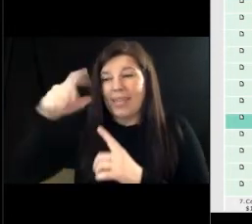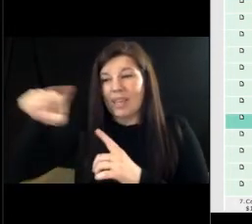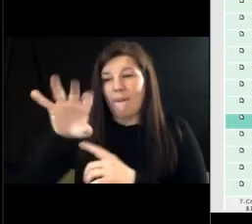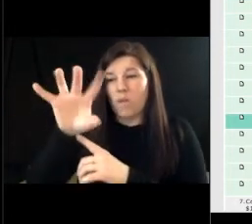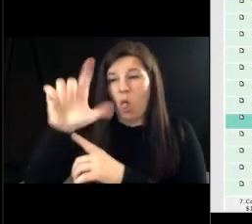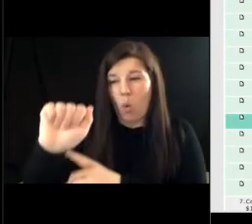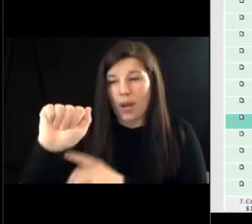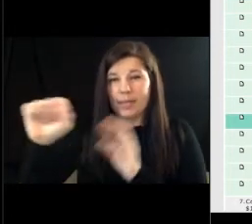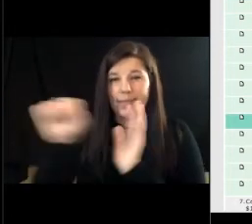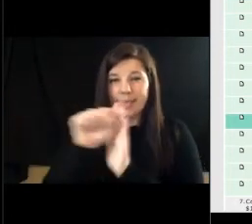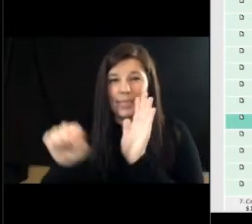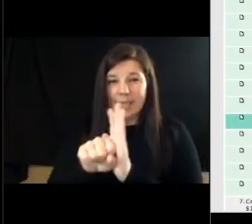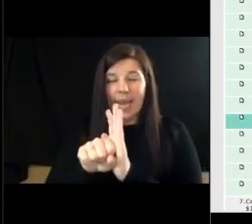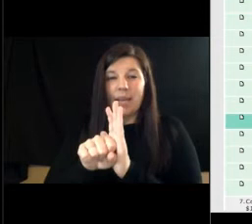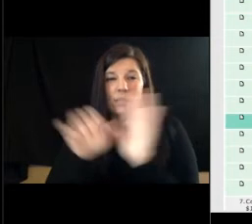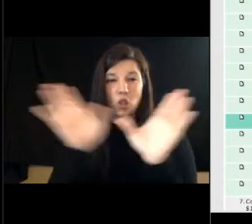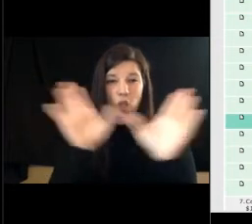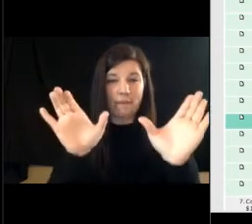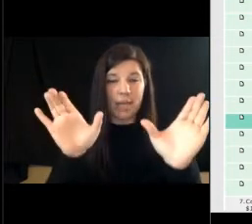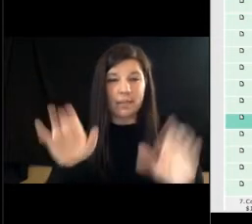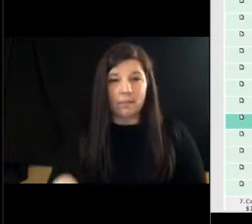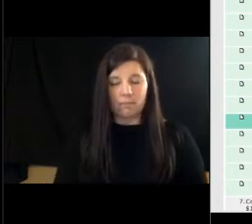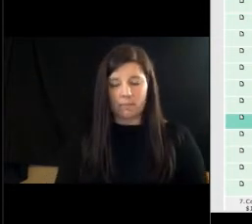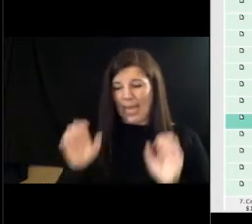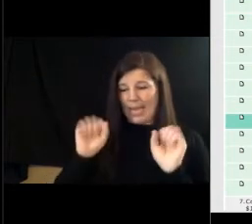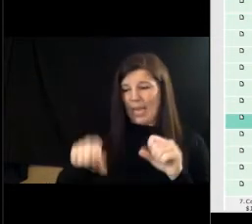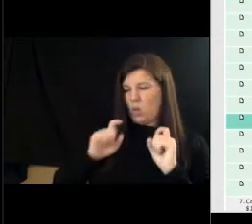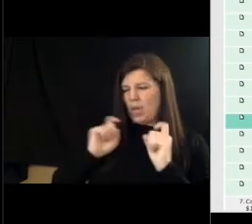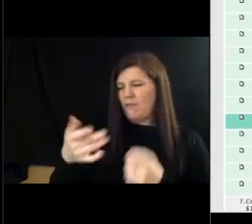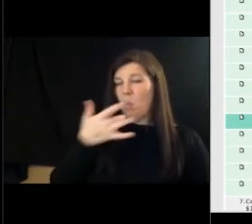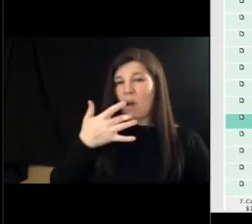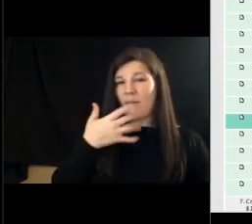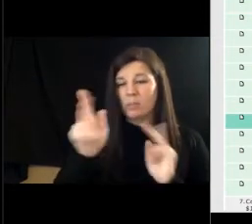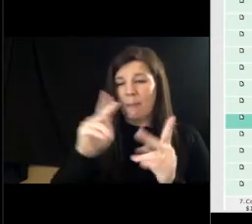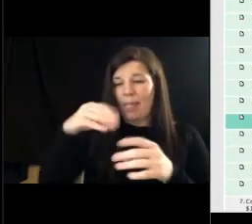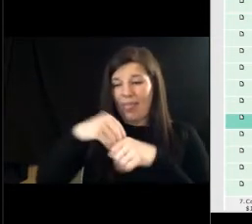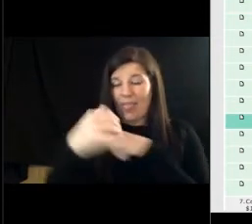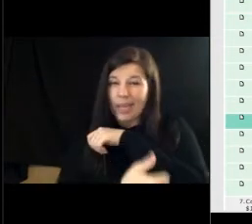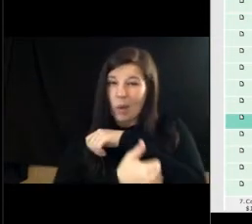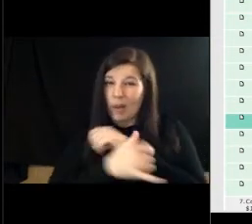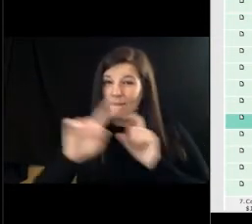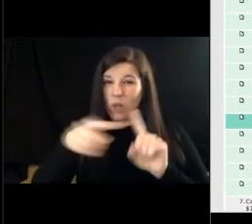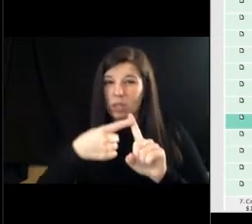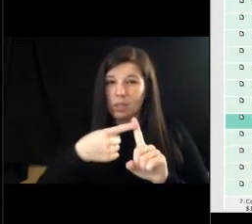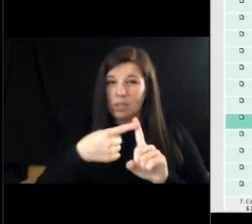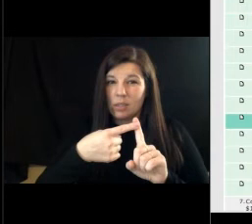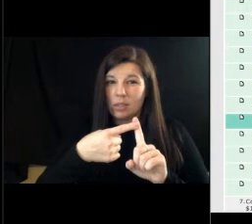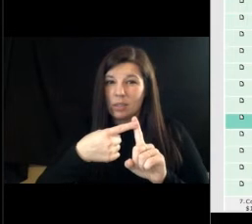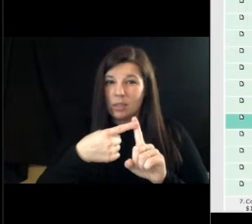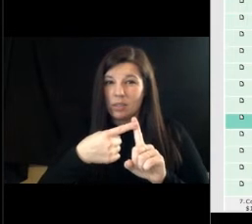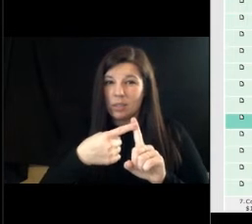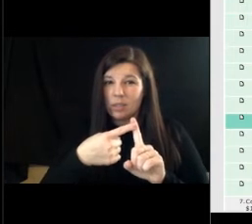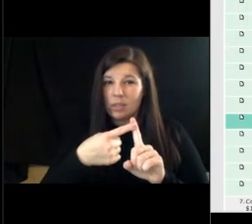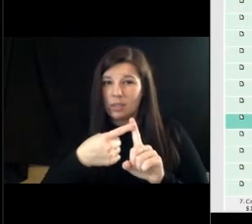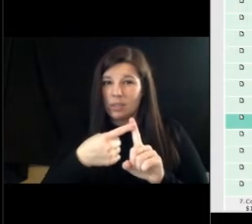firefighters and paramedics can we give preference to people that are in palm beach county or maybe if we have